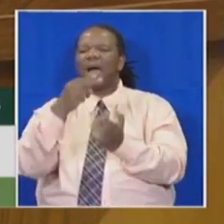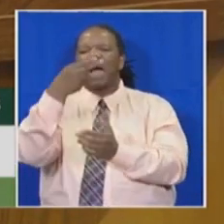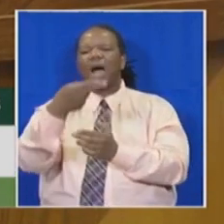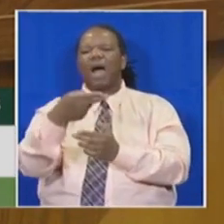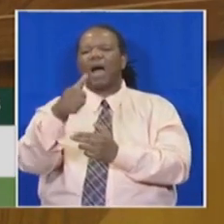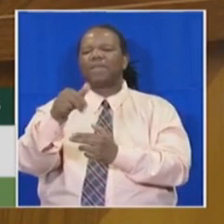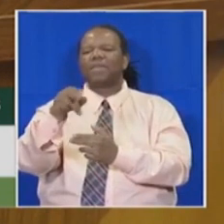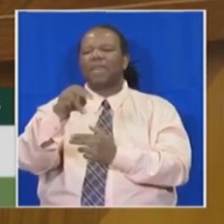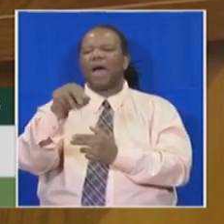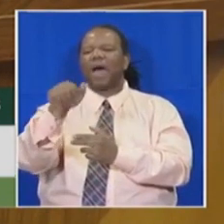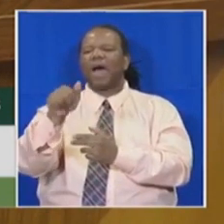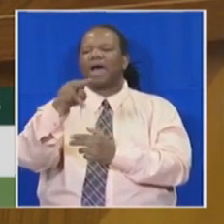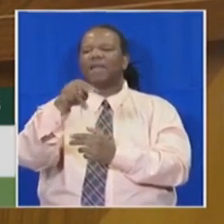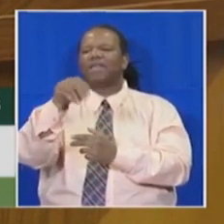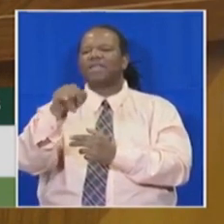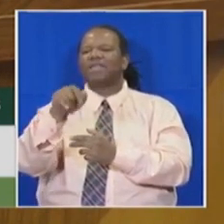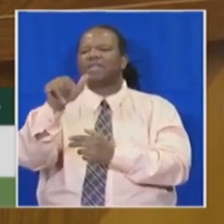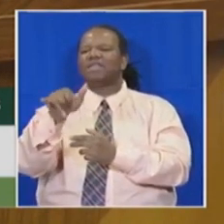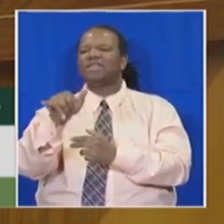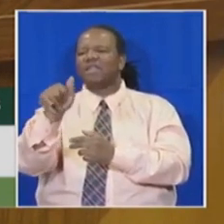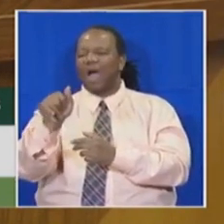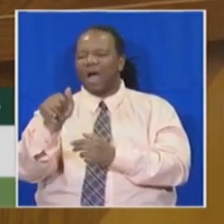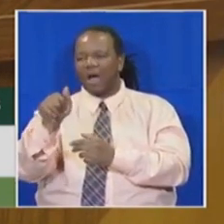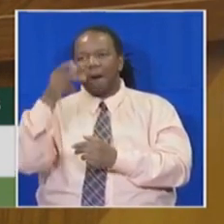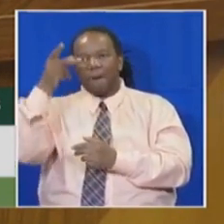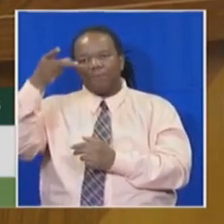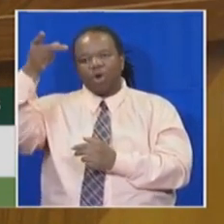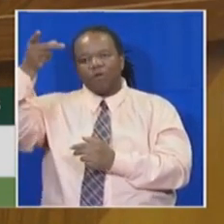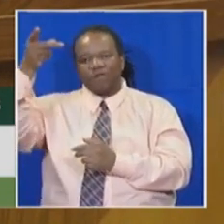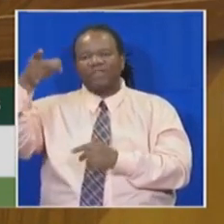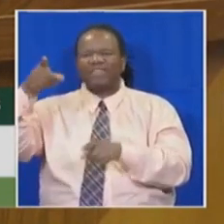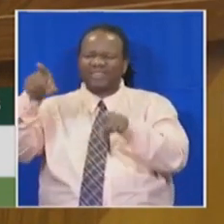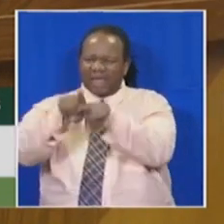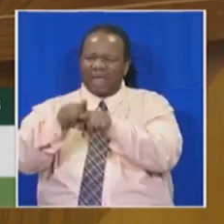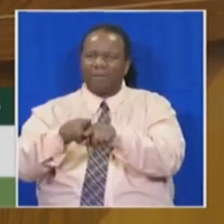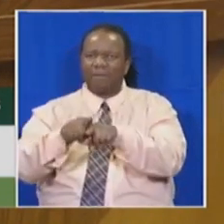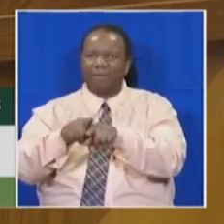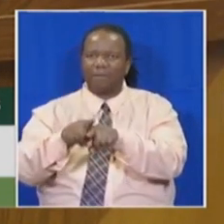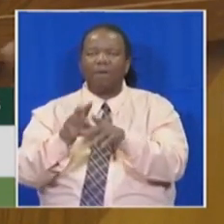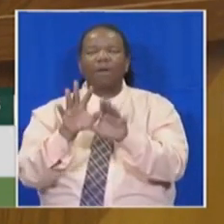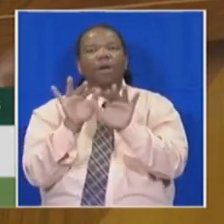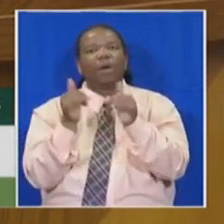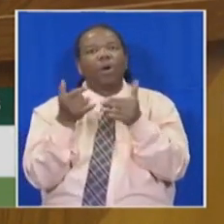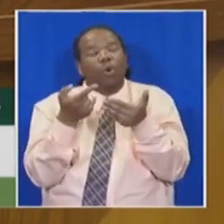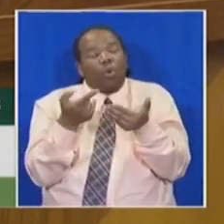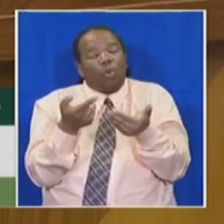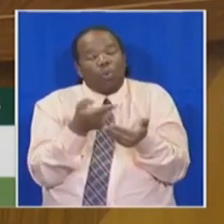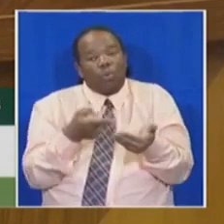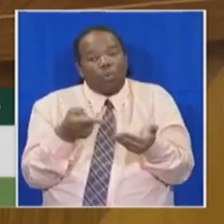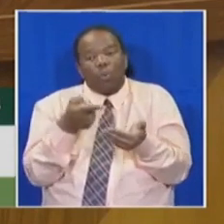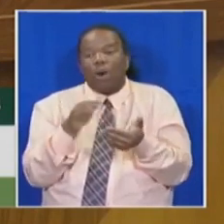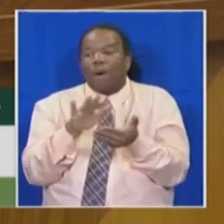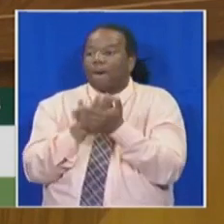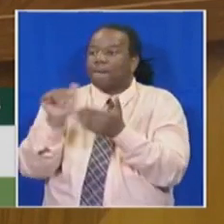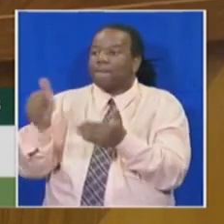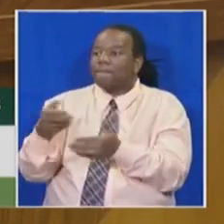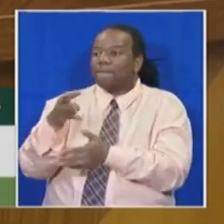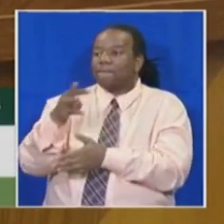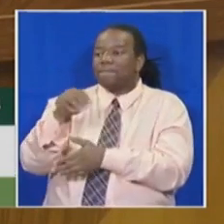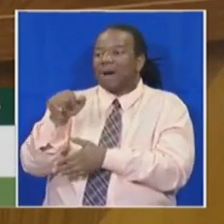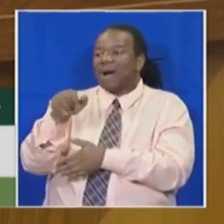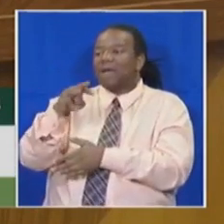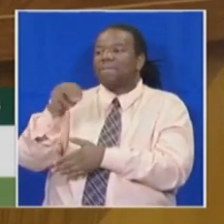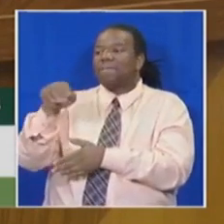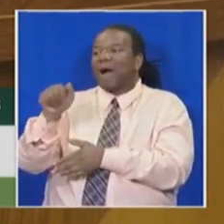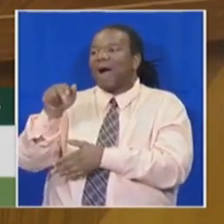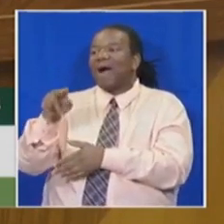sent you, yet you have persuaded the nation to trust in lies. Honourable members, as my leader Mr. Maimaniah said last week,